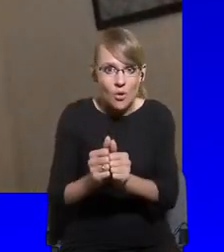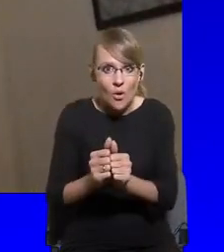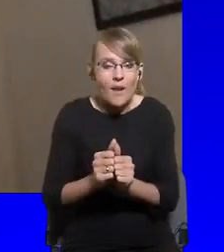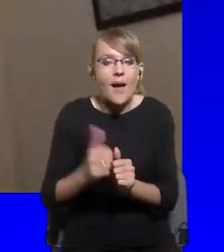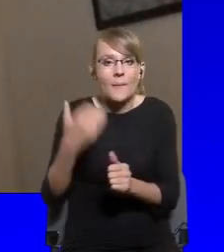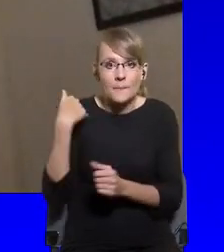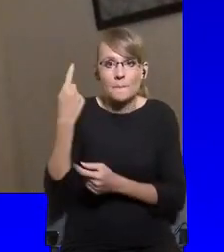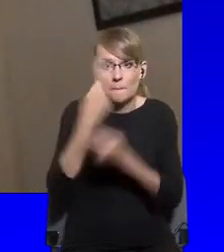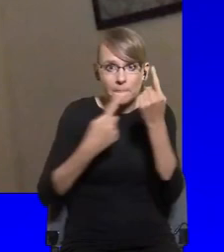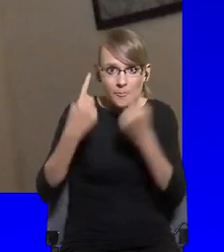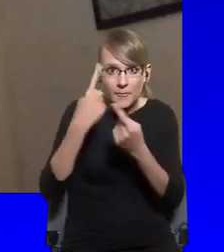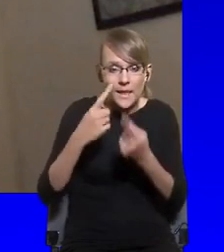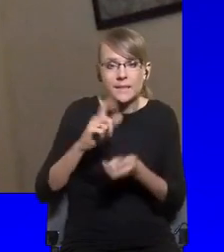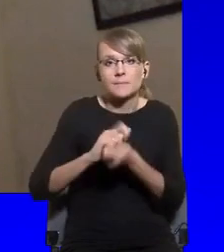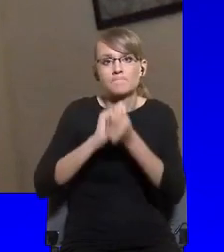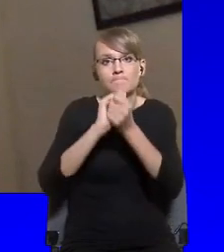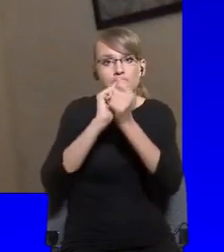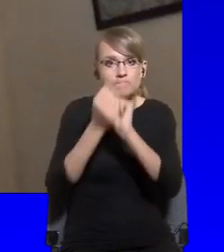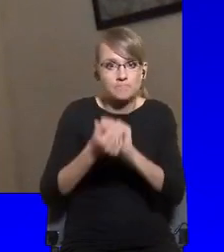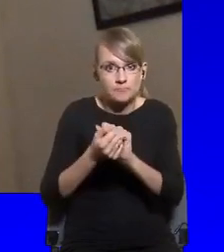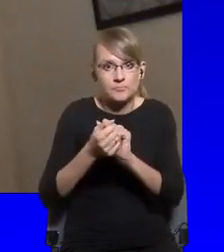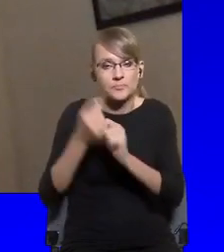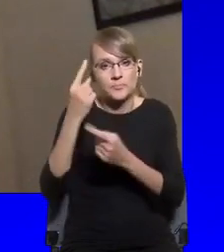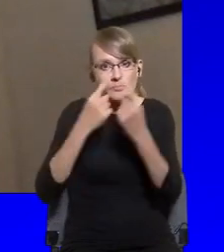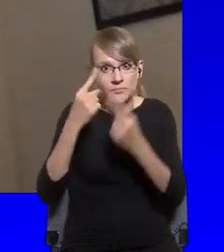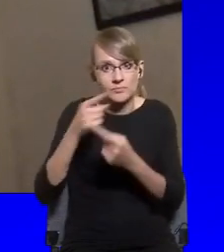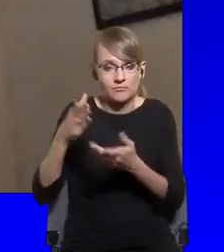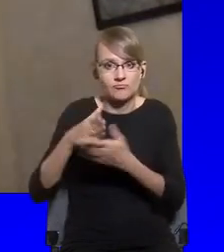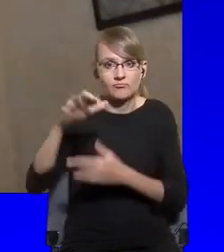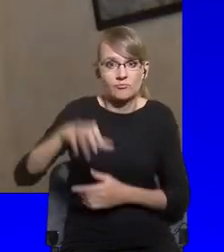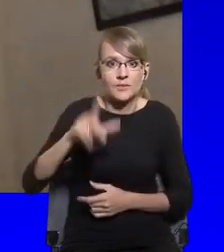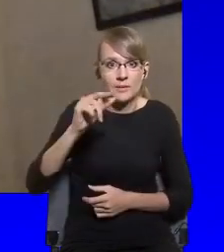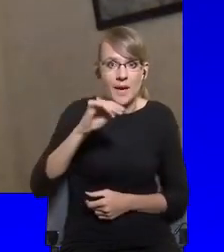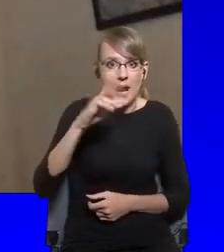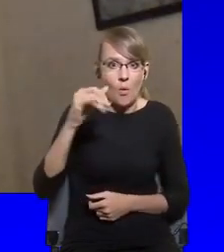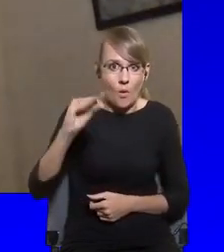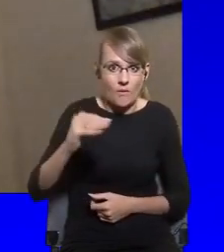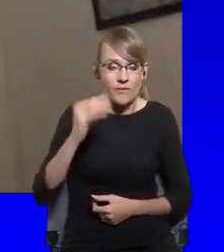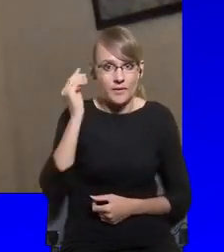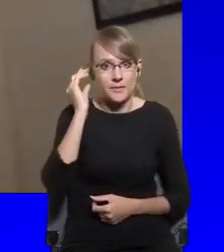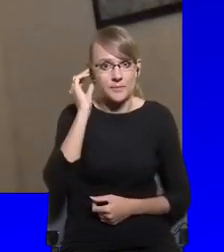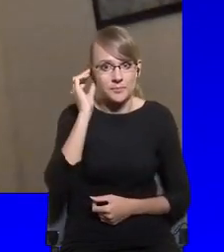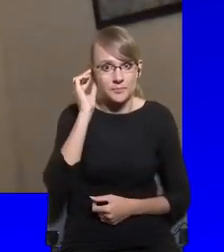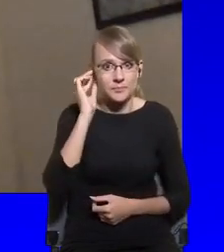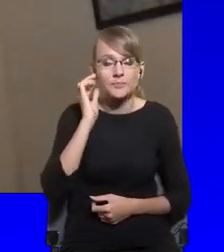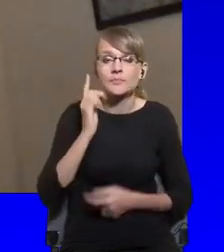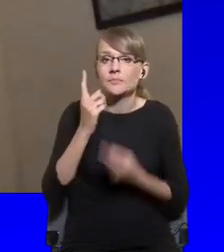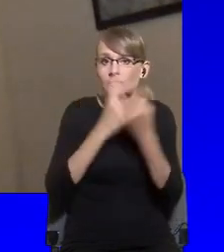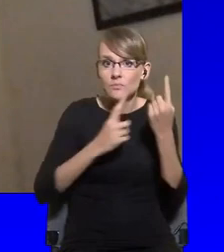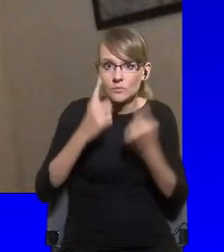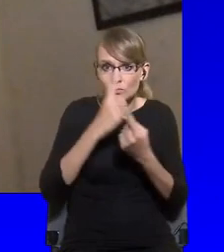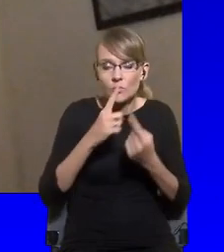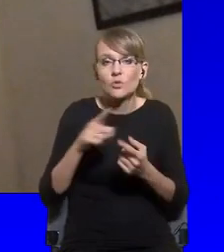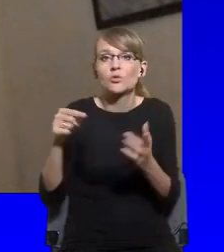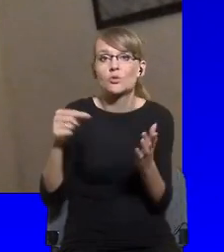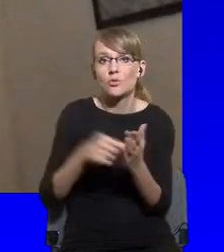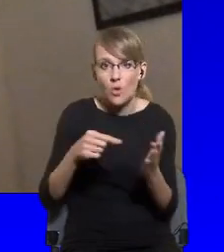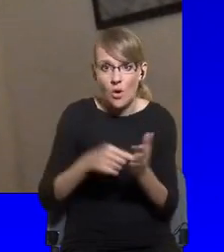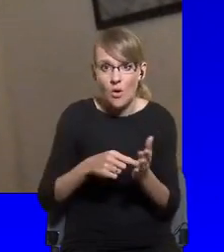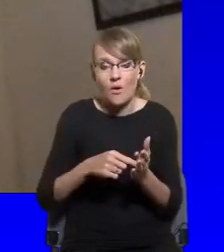liberal people is something which will actually, I think, contribute to a